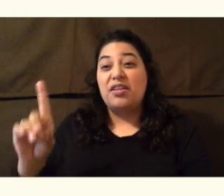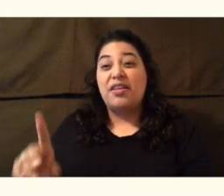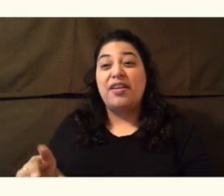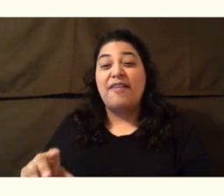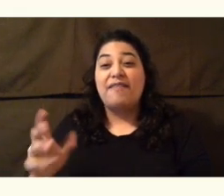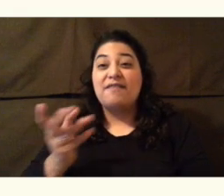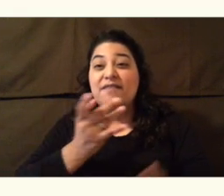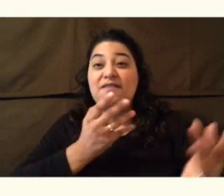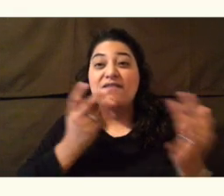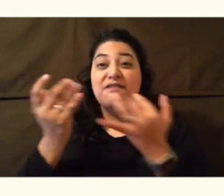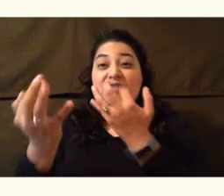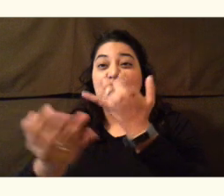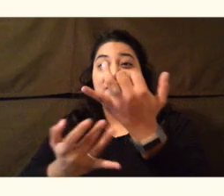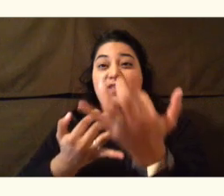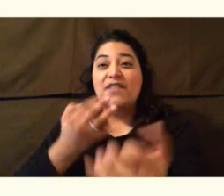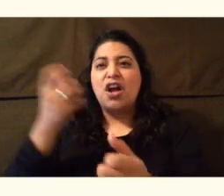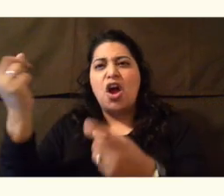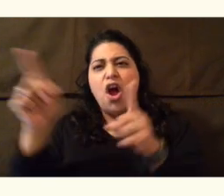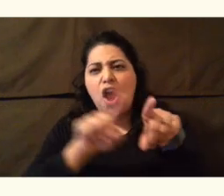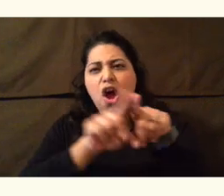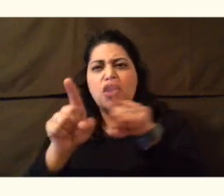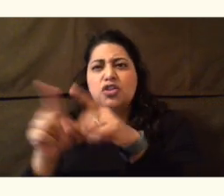What are wildfires?